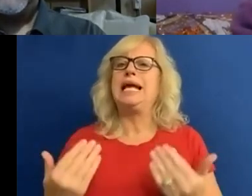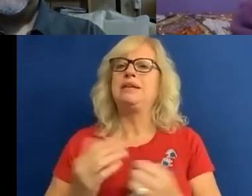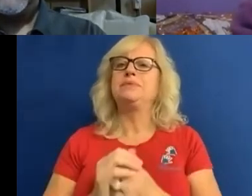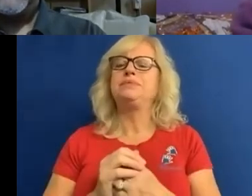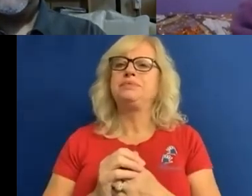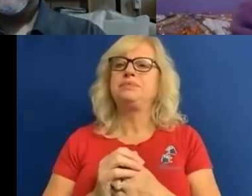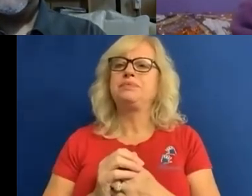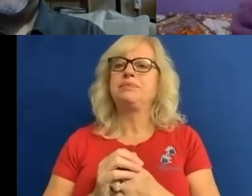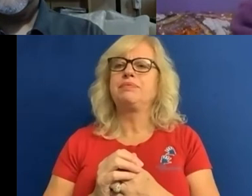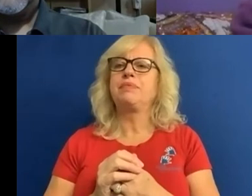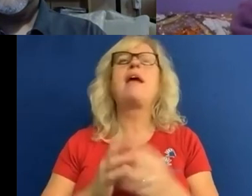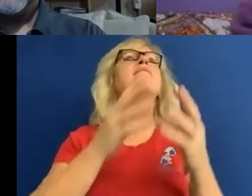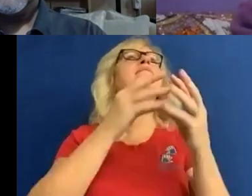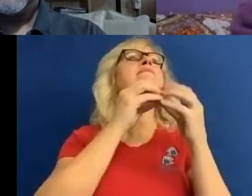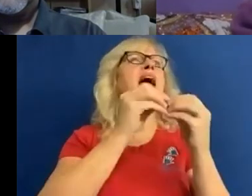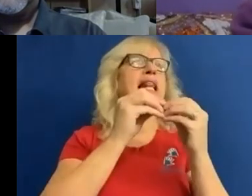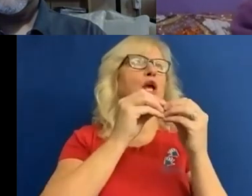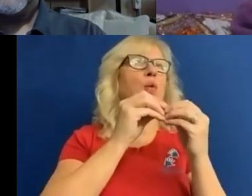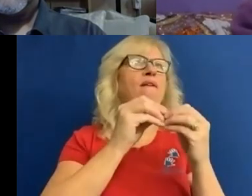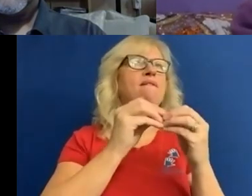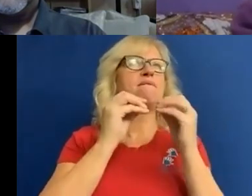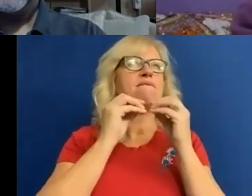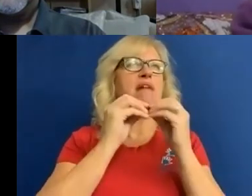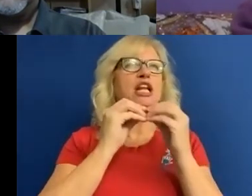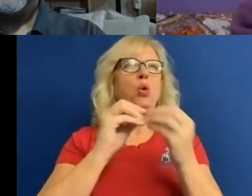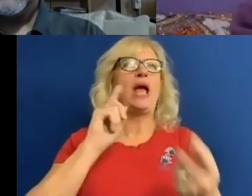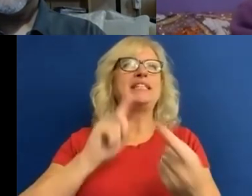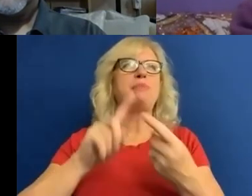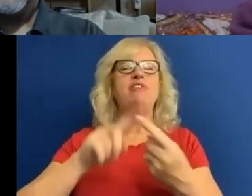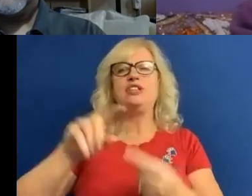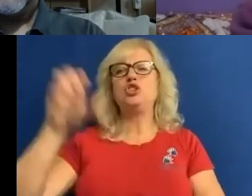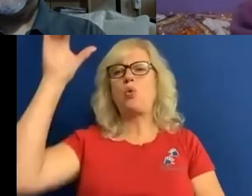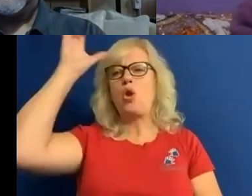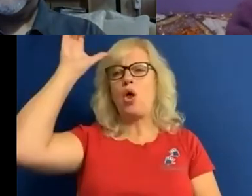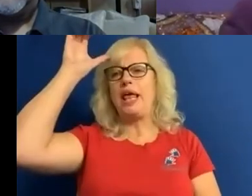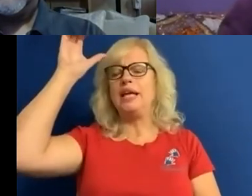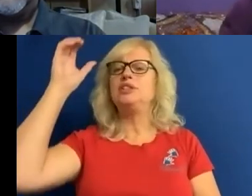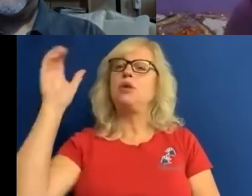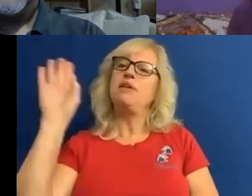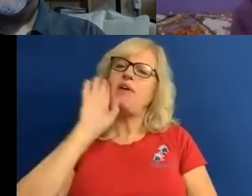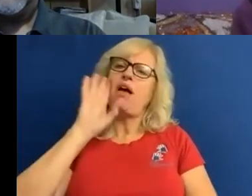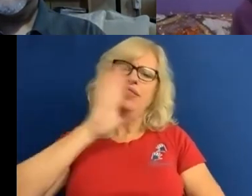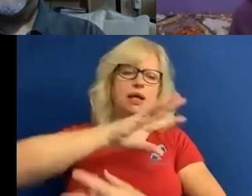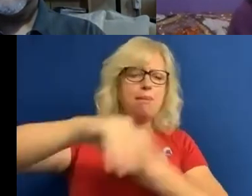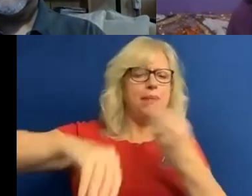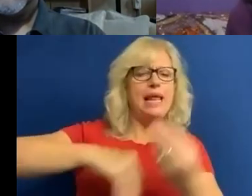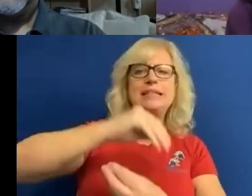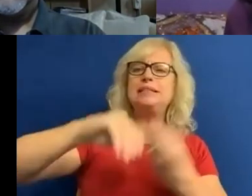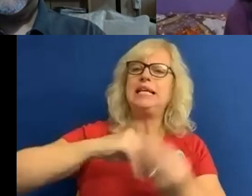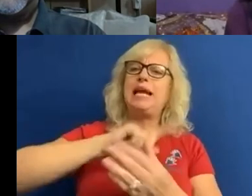Value not privilege value experiential knowledge. And we heard the complexity that there can be around that in the last